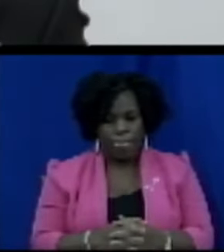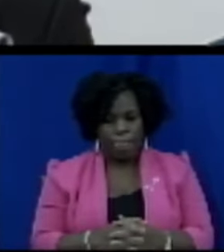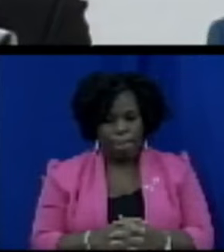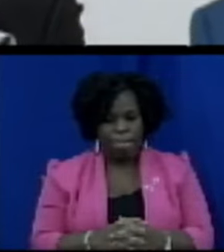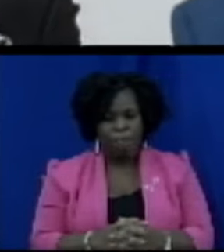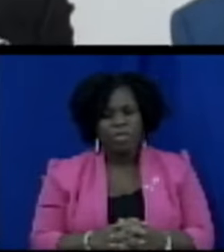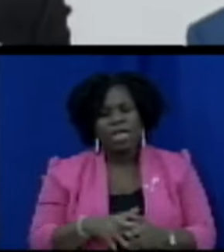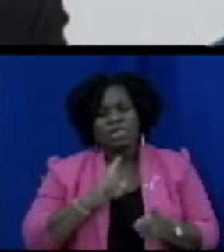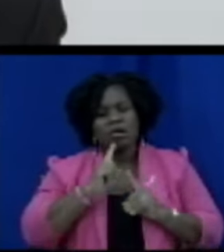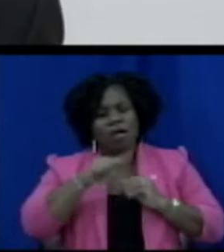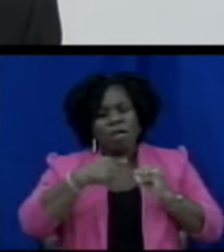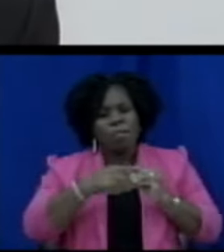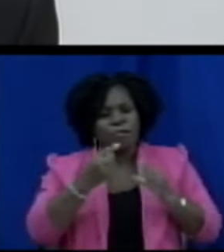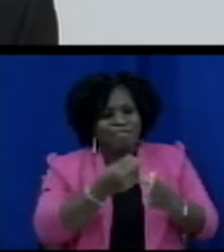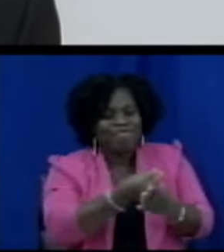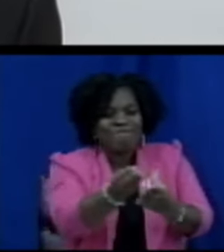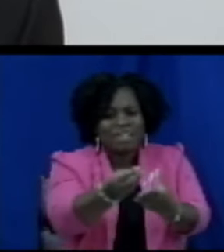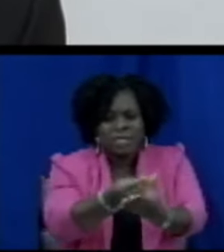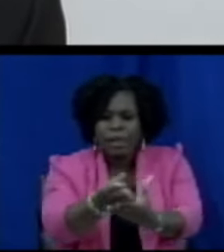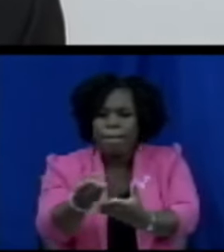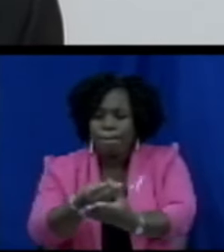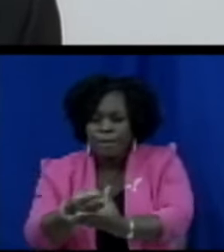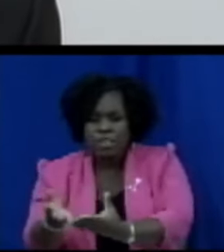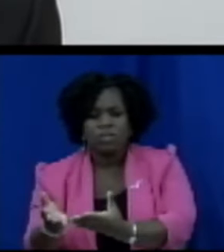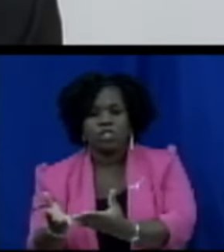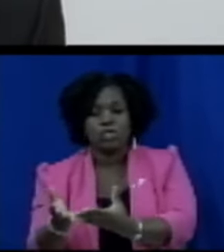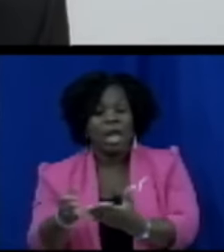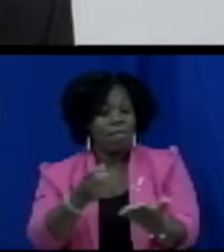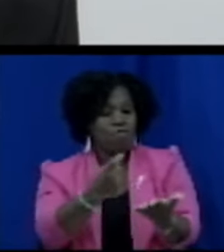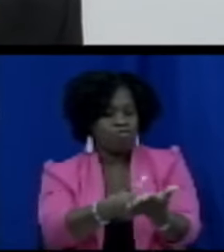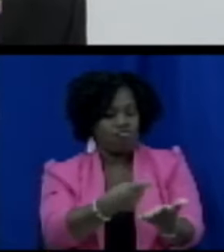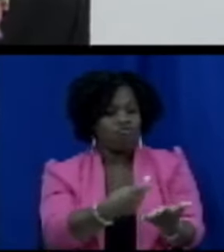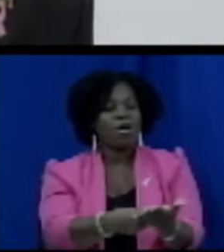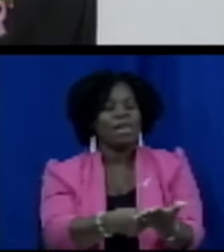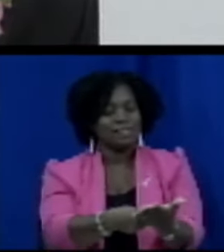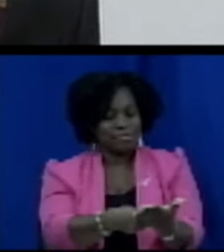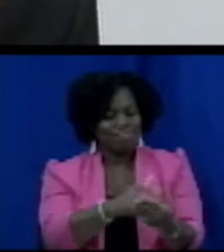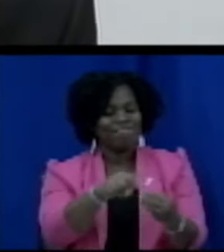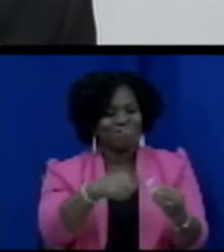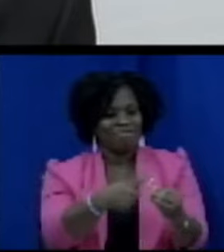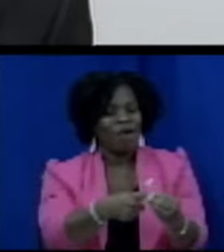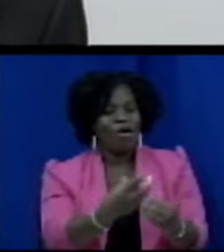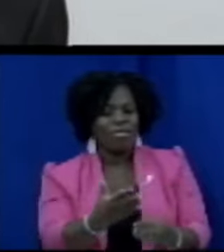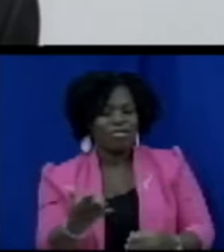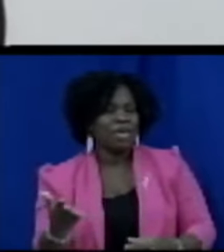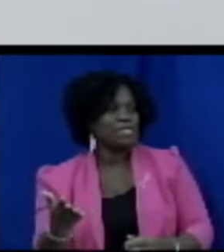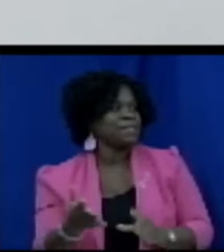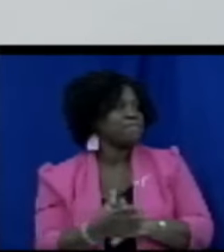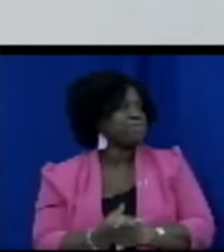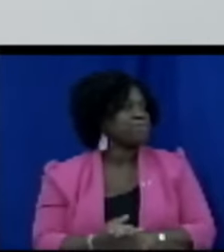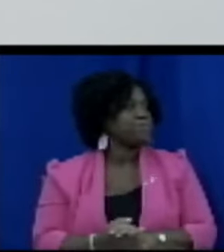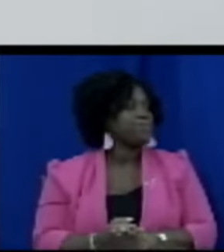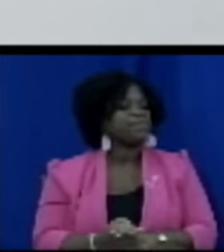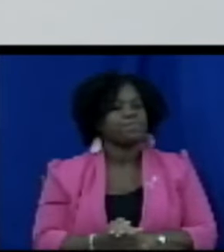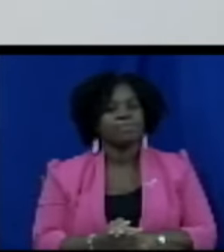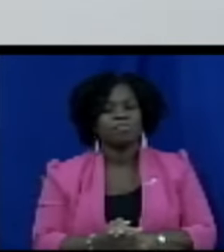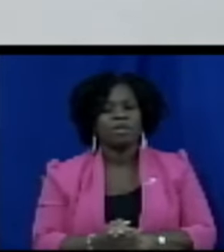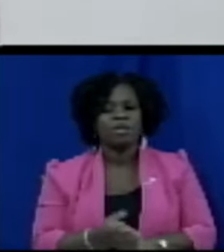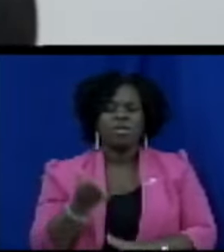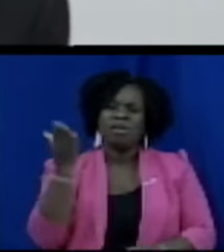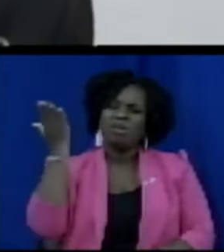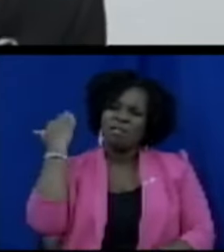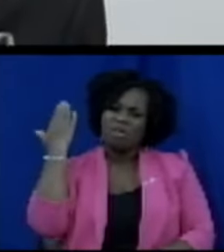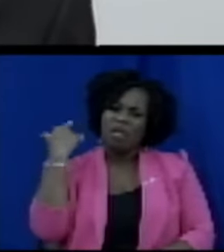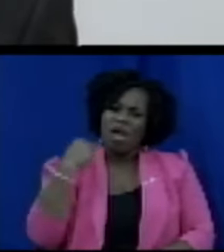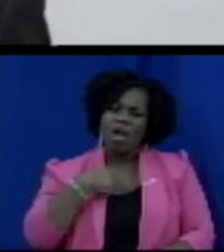regard to the distribution and price of goods I mentioned earlier that